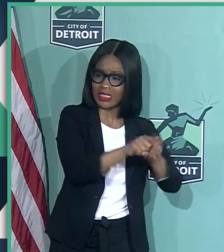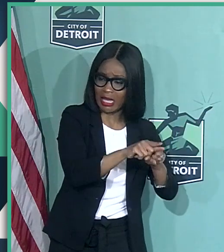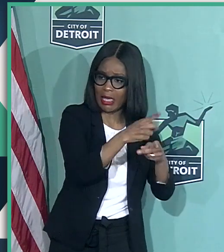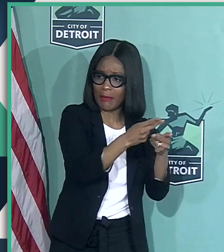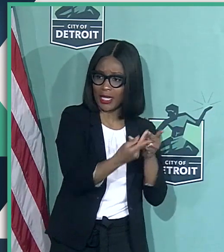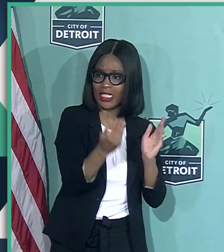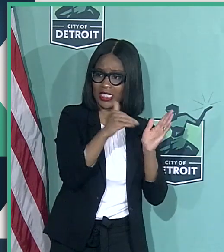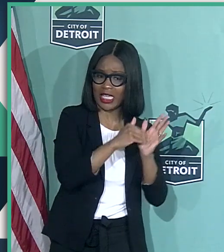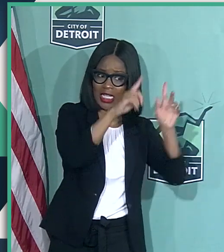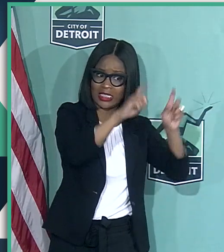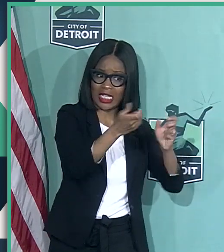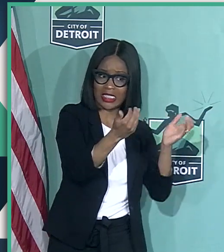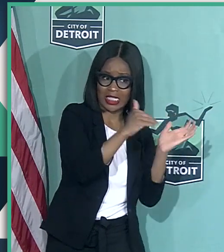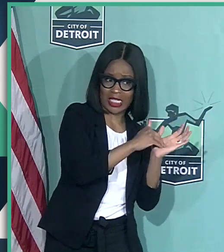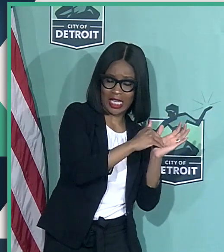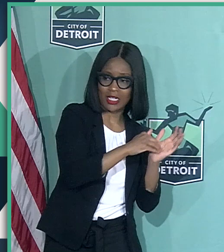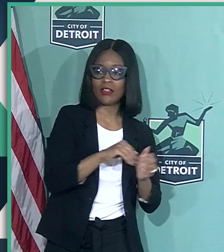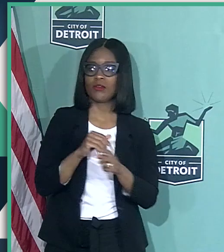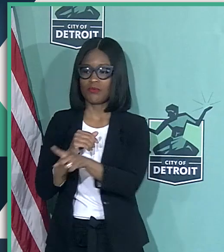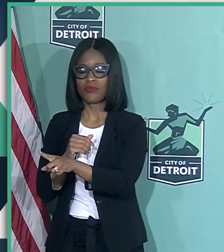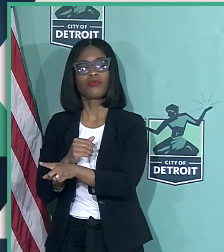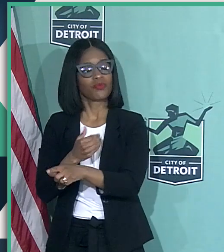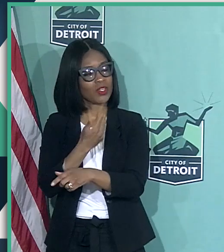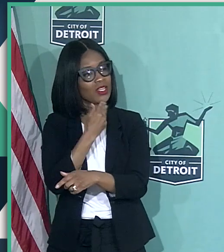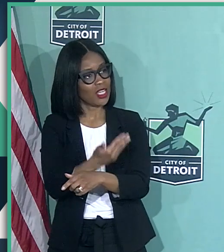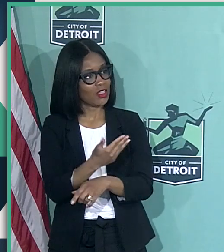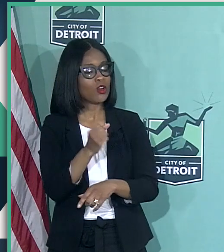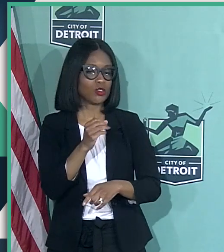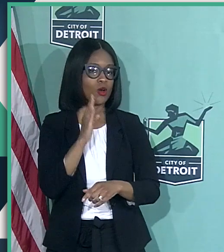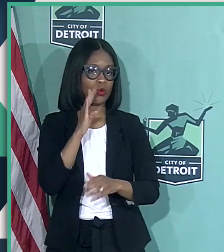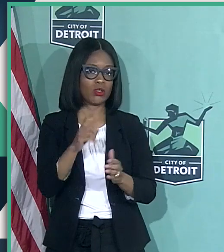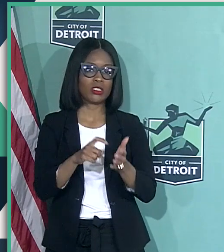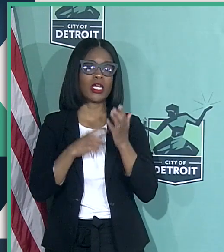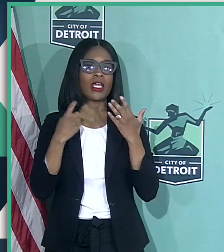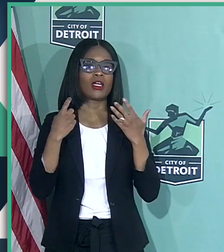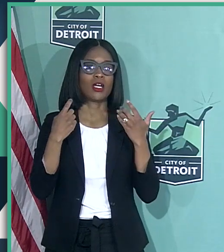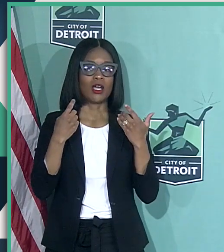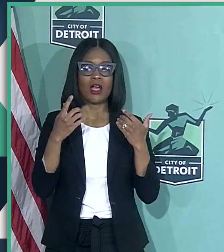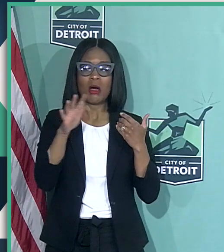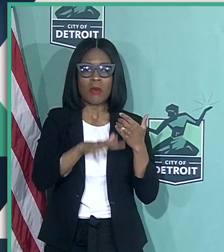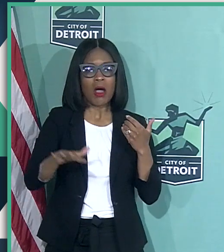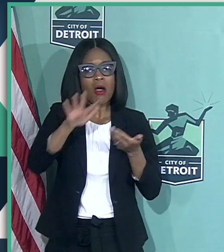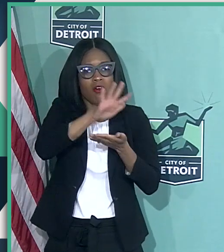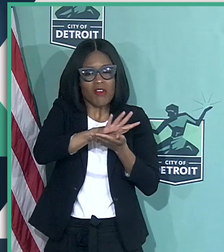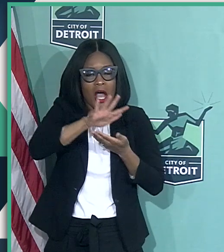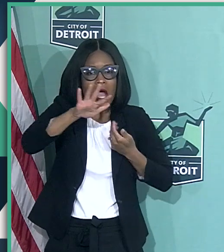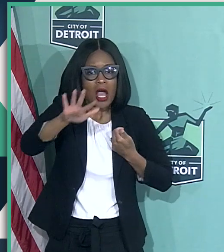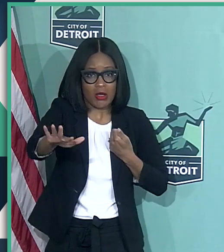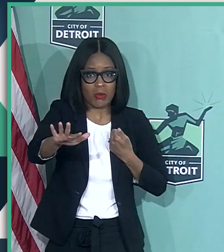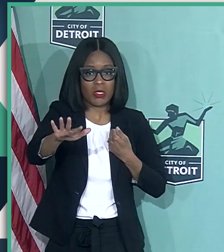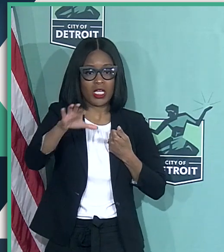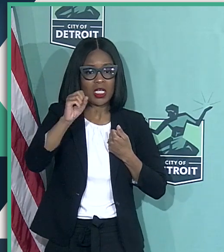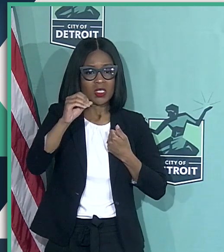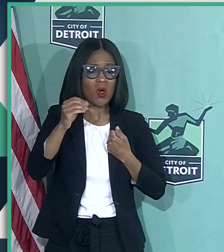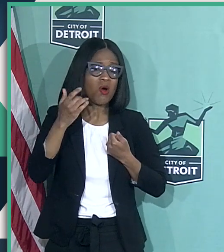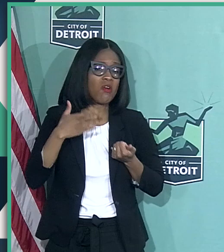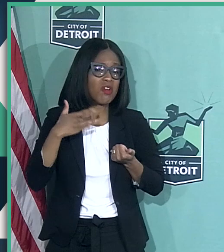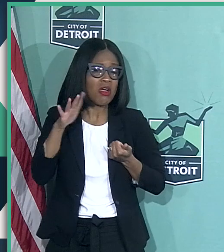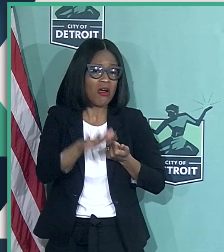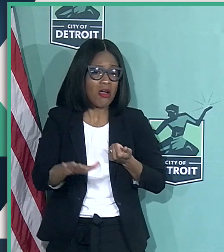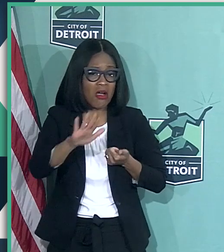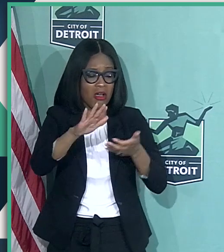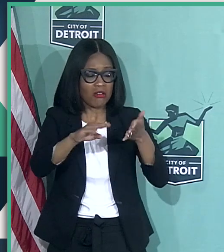like the nursing homes where you were before? Sure. Thanks for the question. So it's going to take us approximately five weeks. So we're looking at middle of June